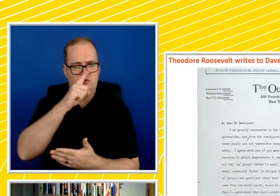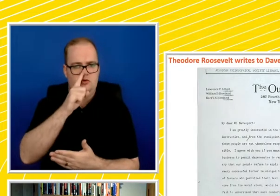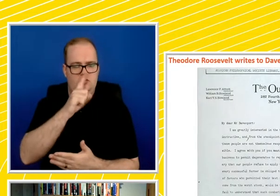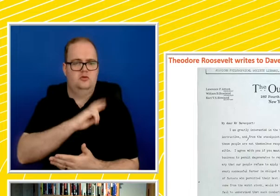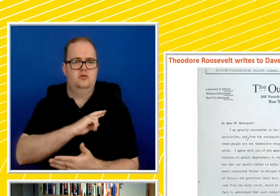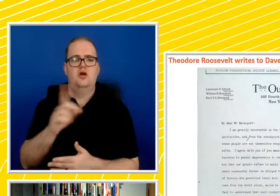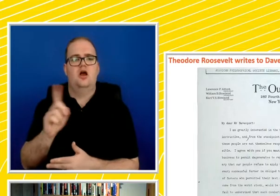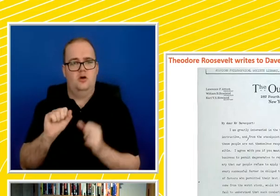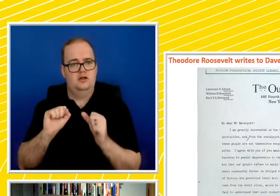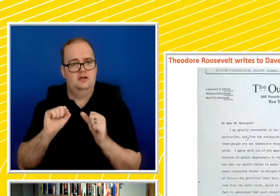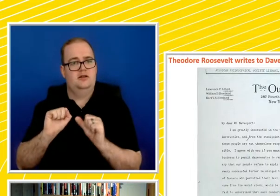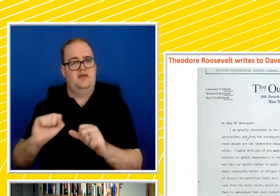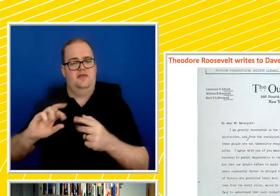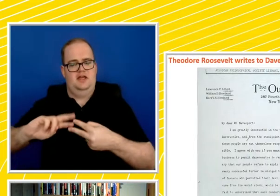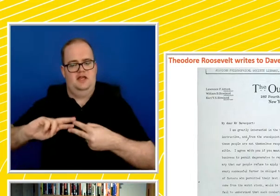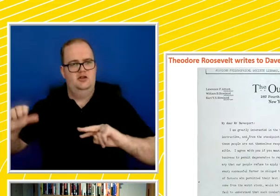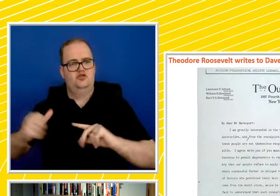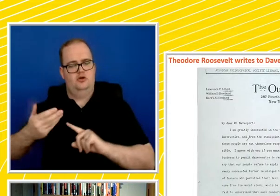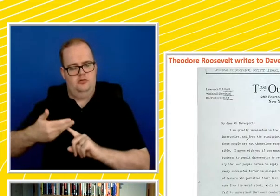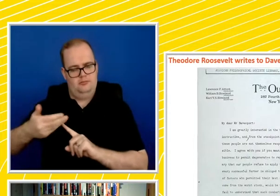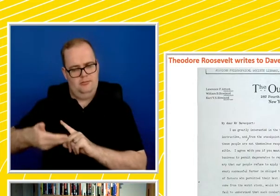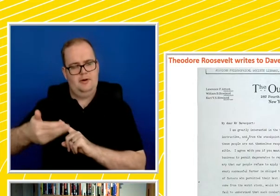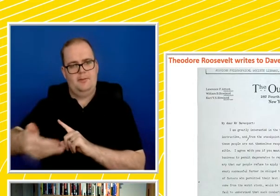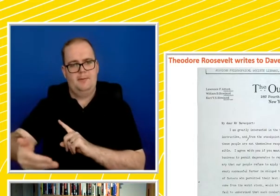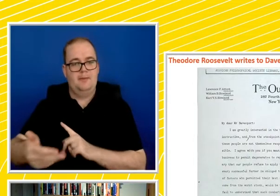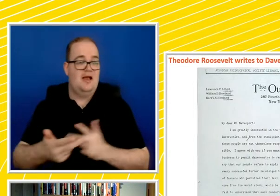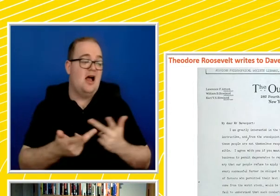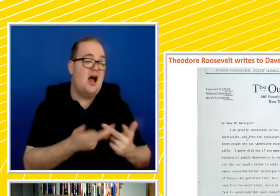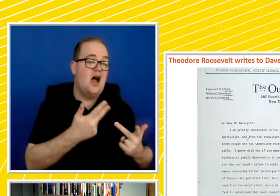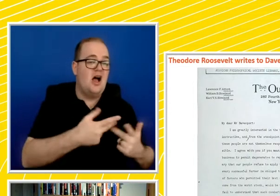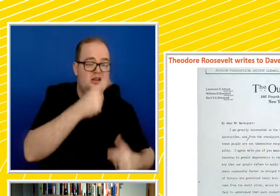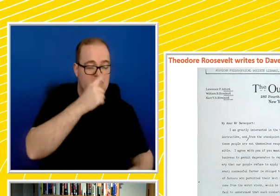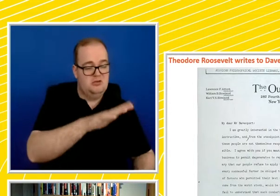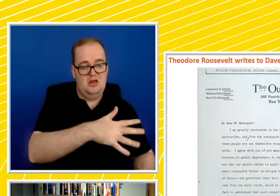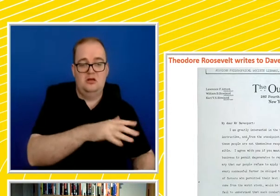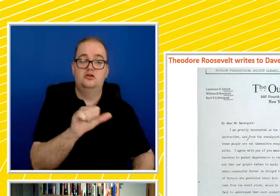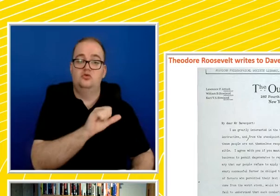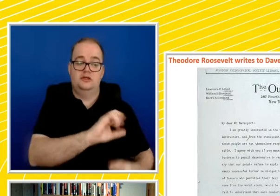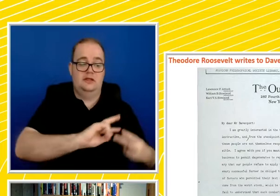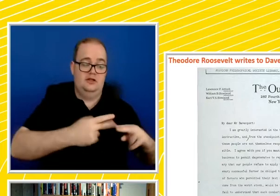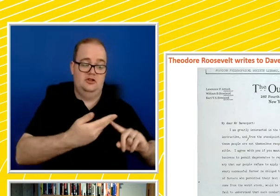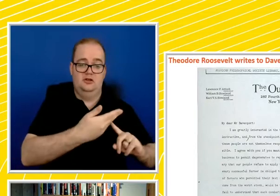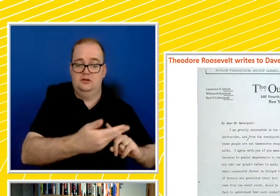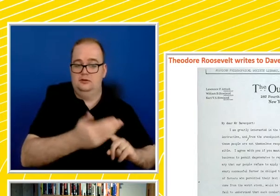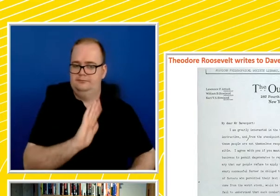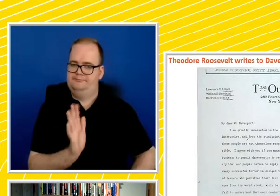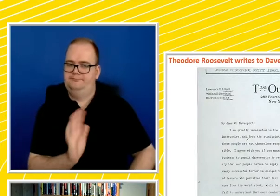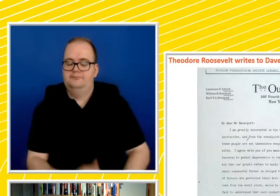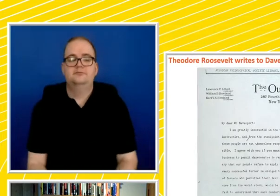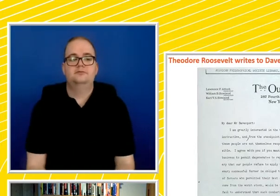or her blood behind him in the world, and that we have no business to perpetuate citizens of the wrong type.